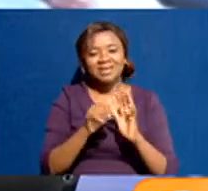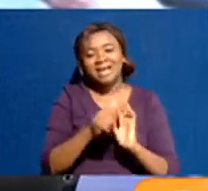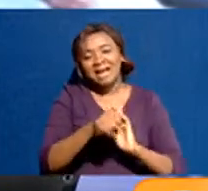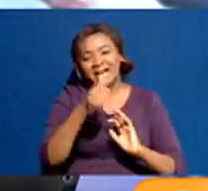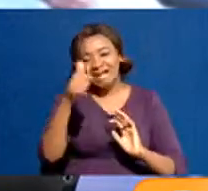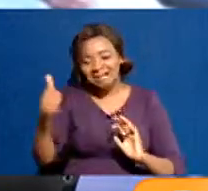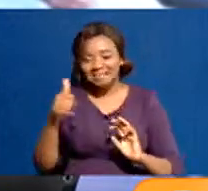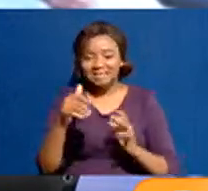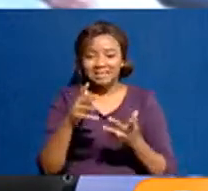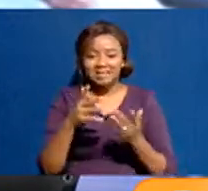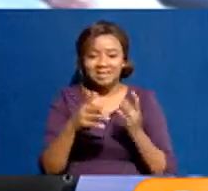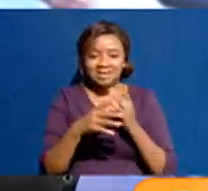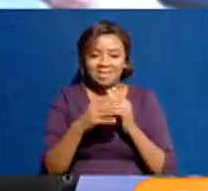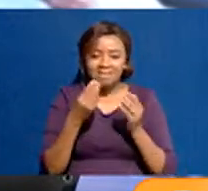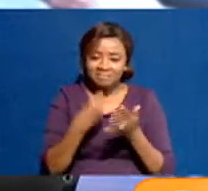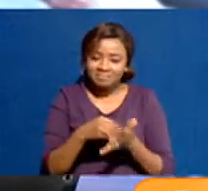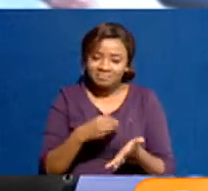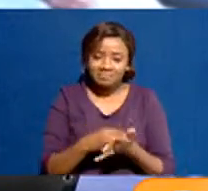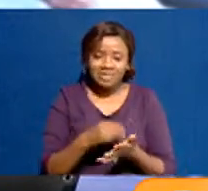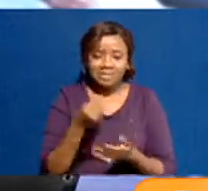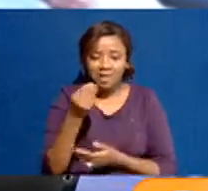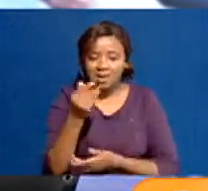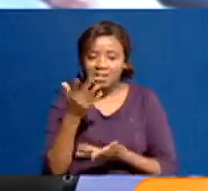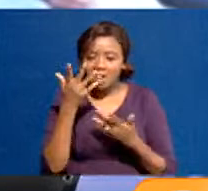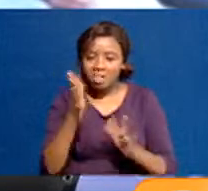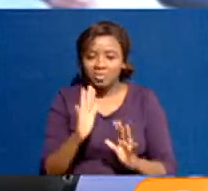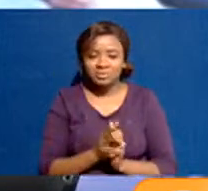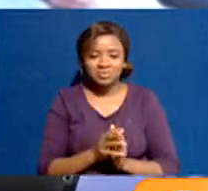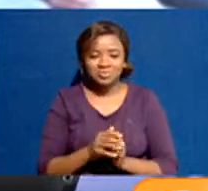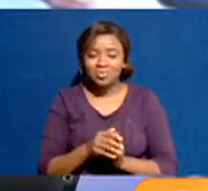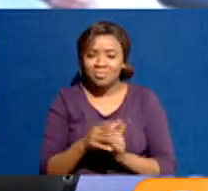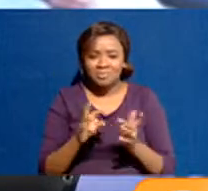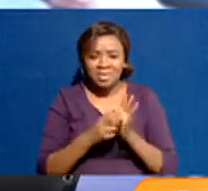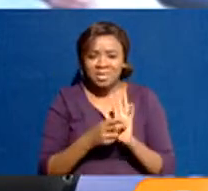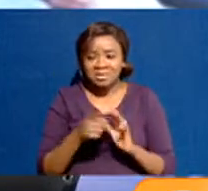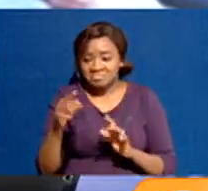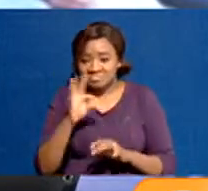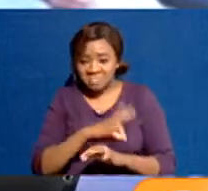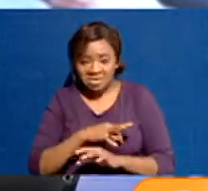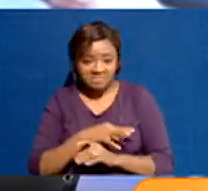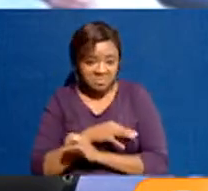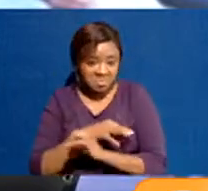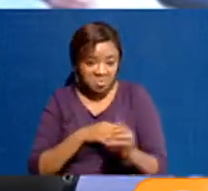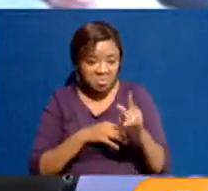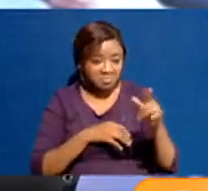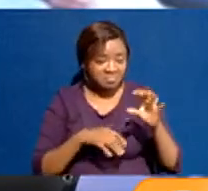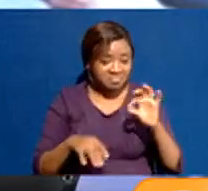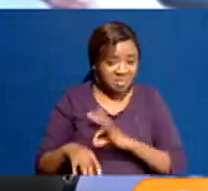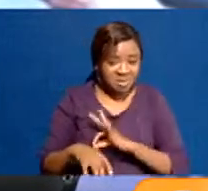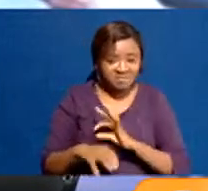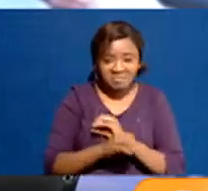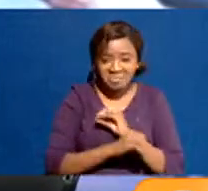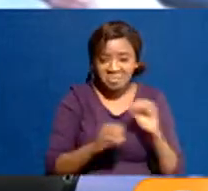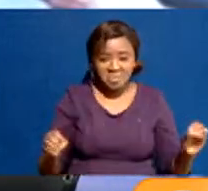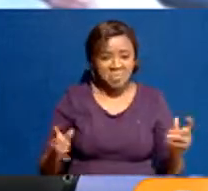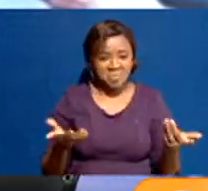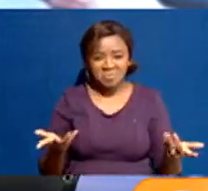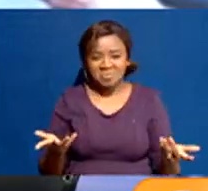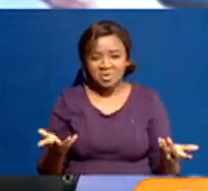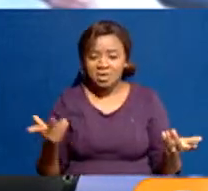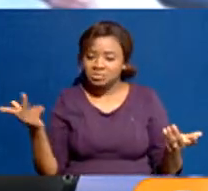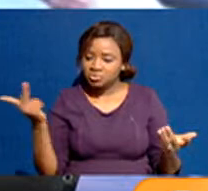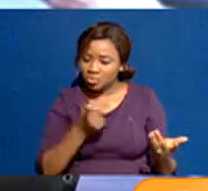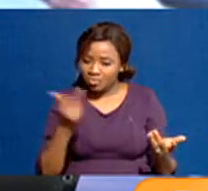country. At the end of the day, Wahiga, it's a lose-lose, okay? From even an answer to perspective, they are